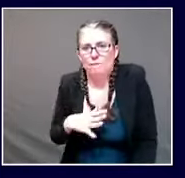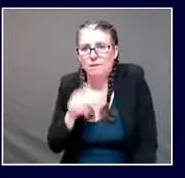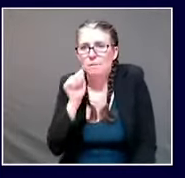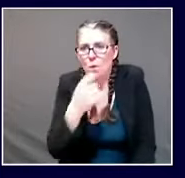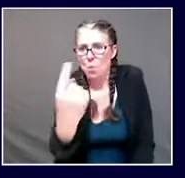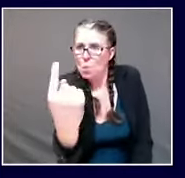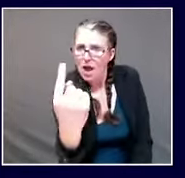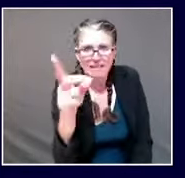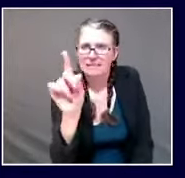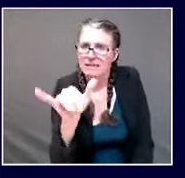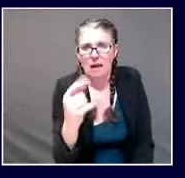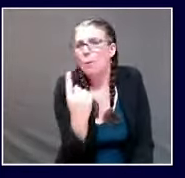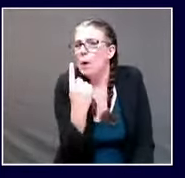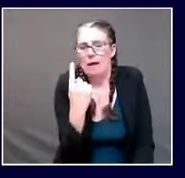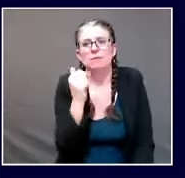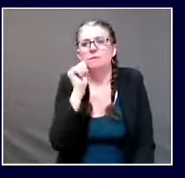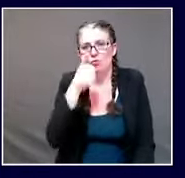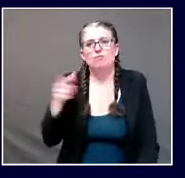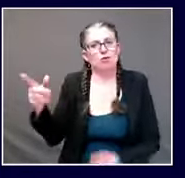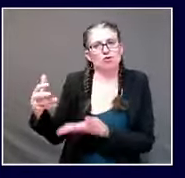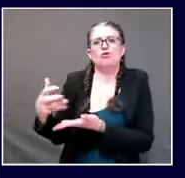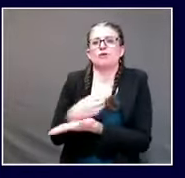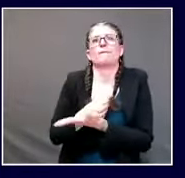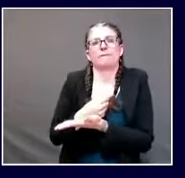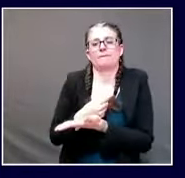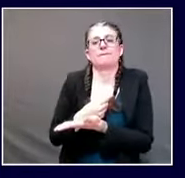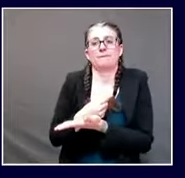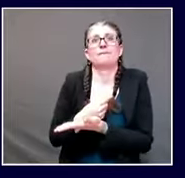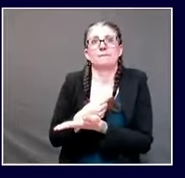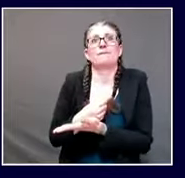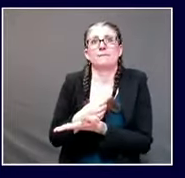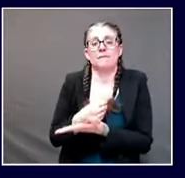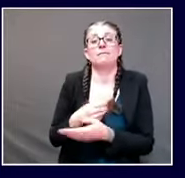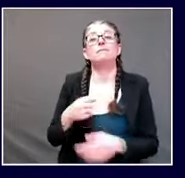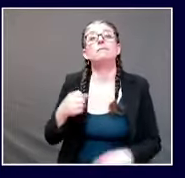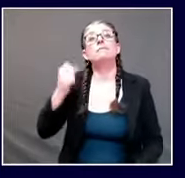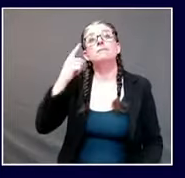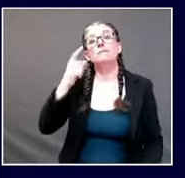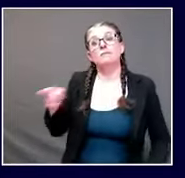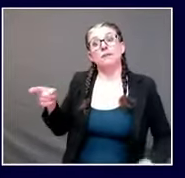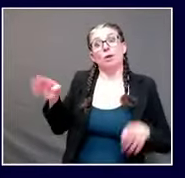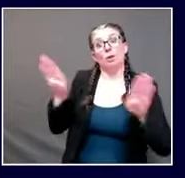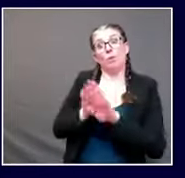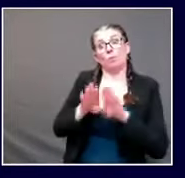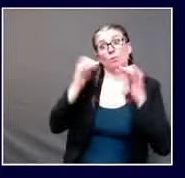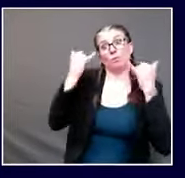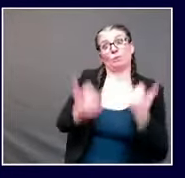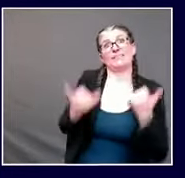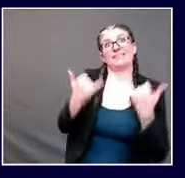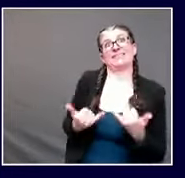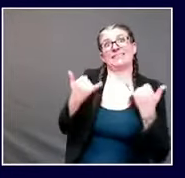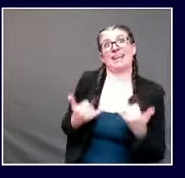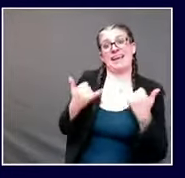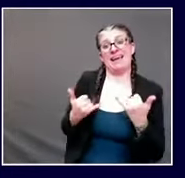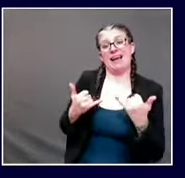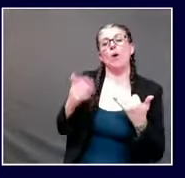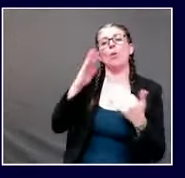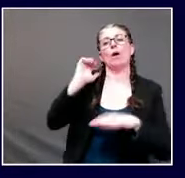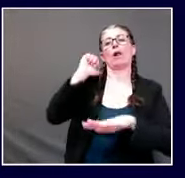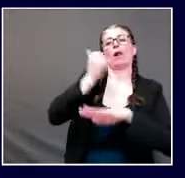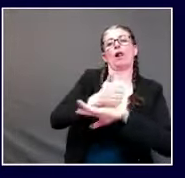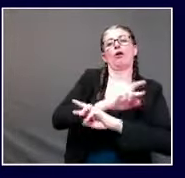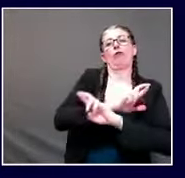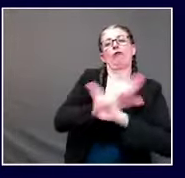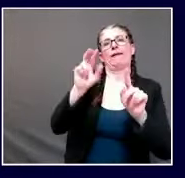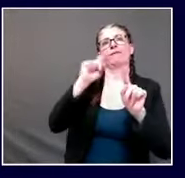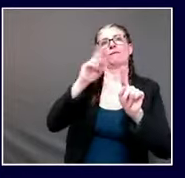as they come back in on friday morning before any of us gets up the main cdc lab will be back up and running and